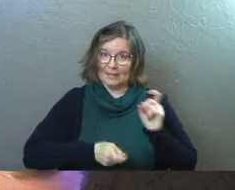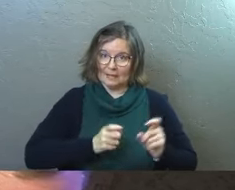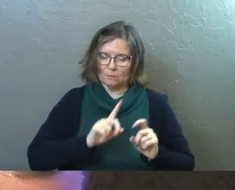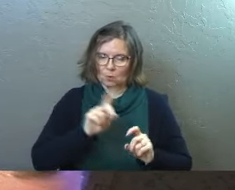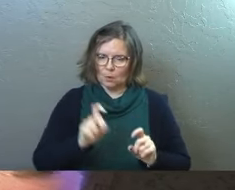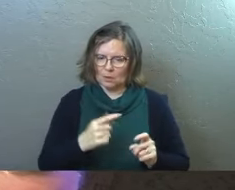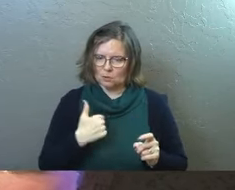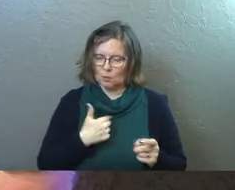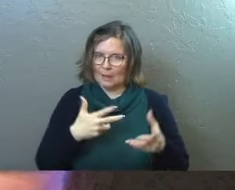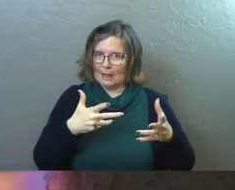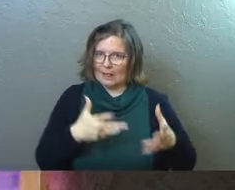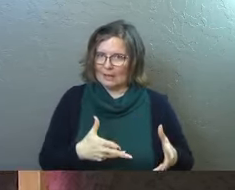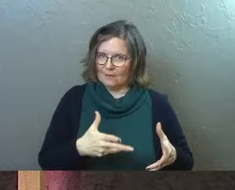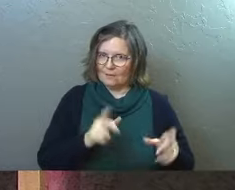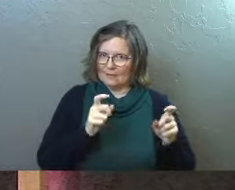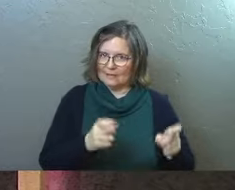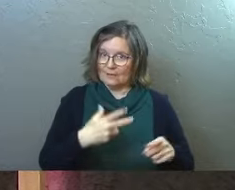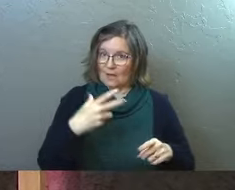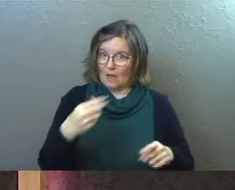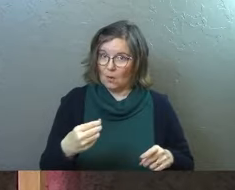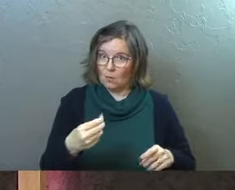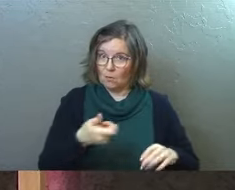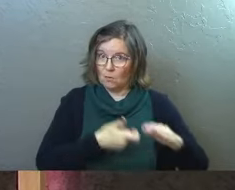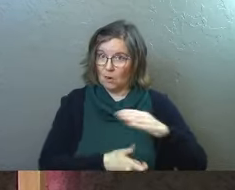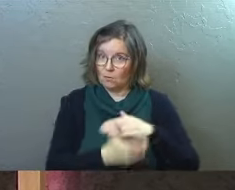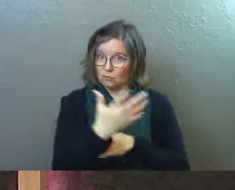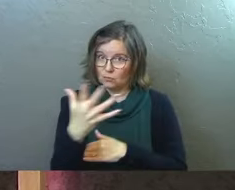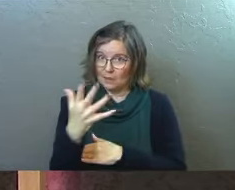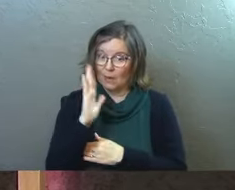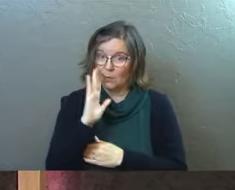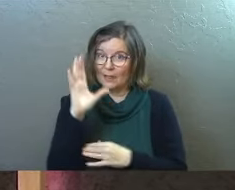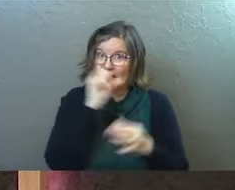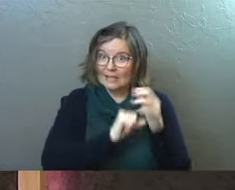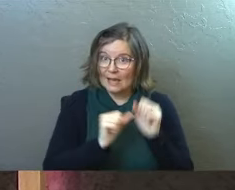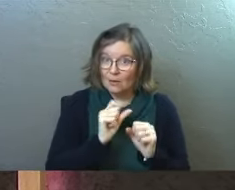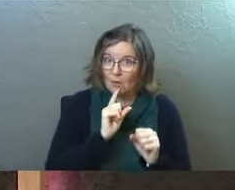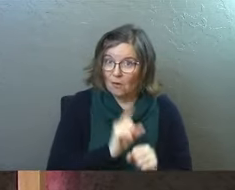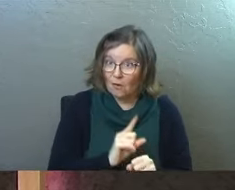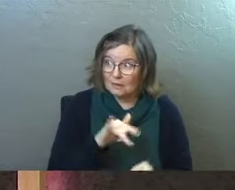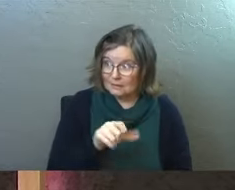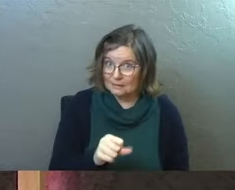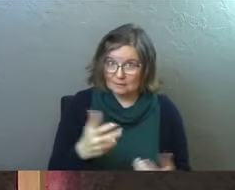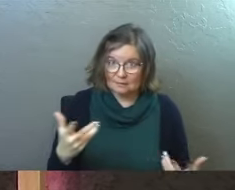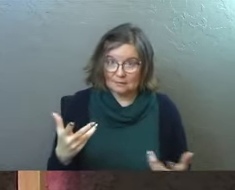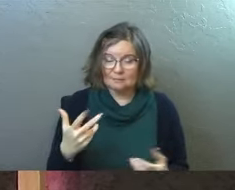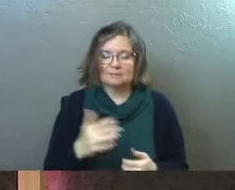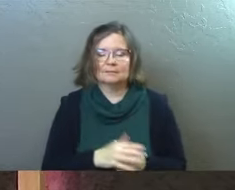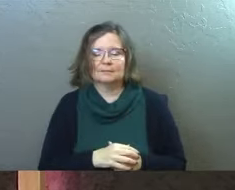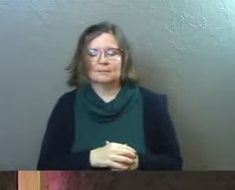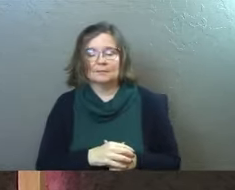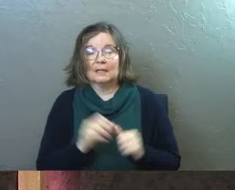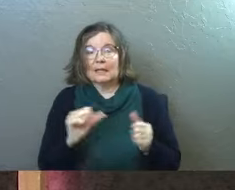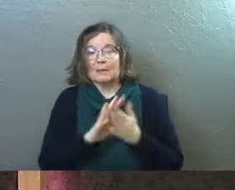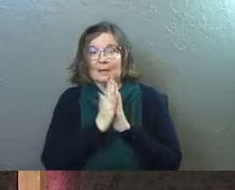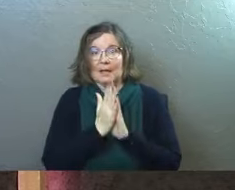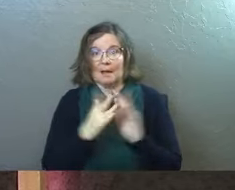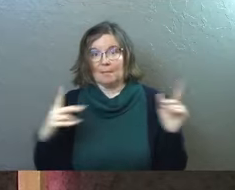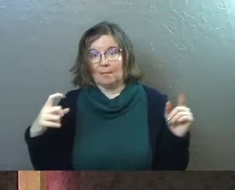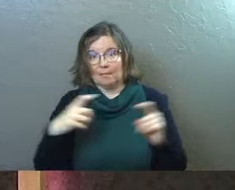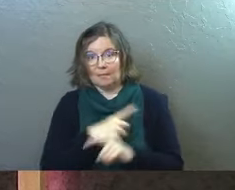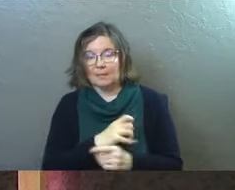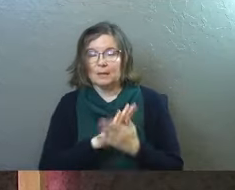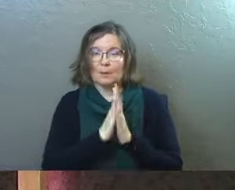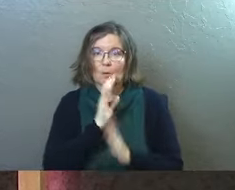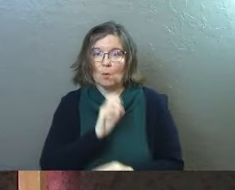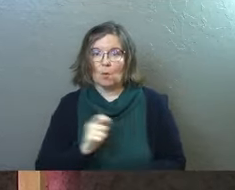the question is, do we leave the gifts out and will they guess what the gifts are? Yes. And it can become complicated.